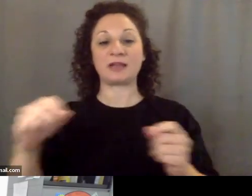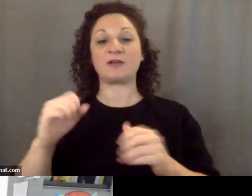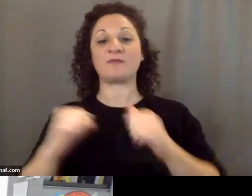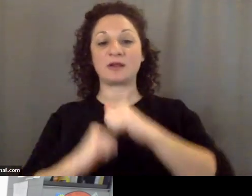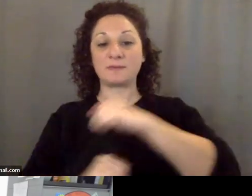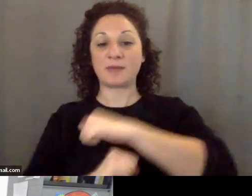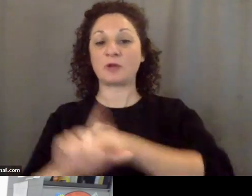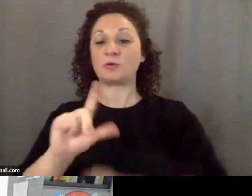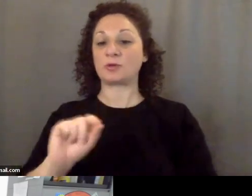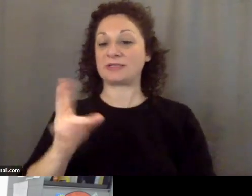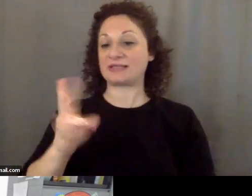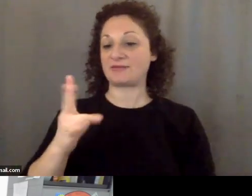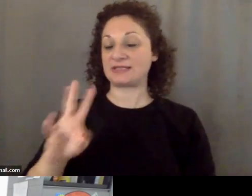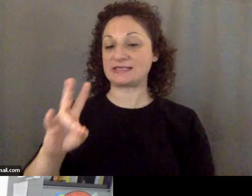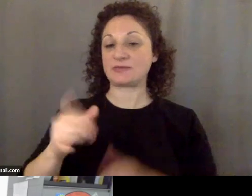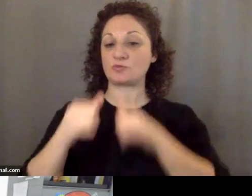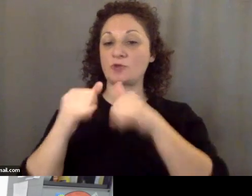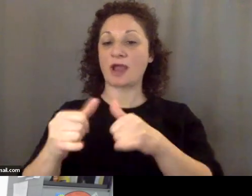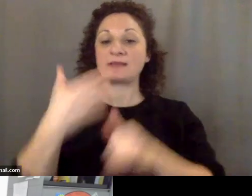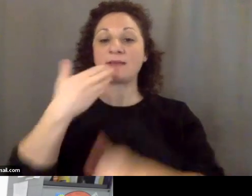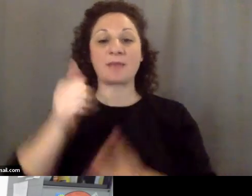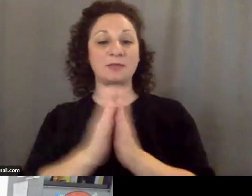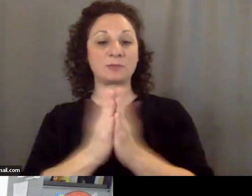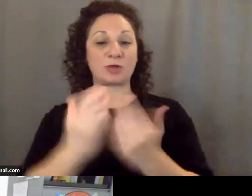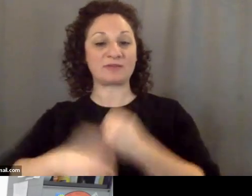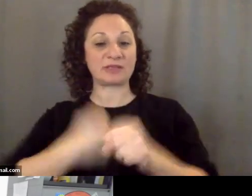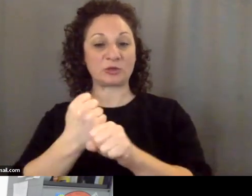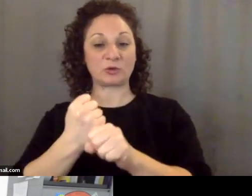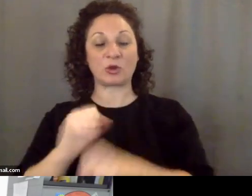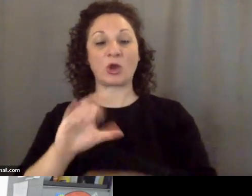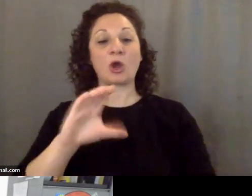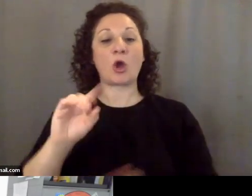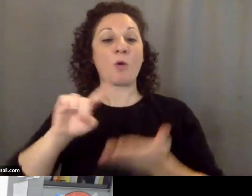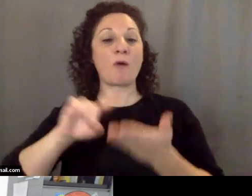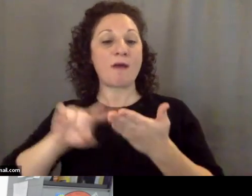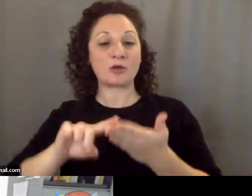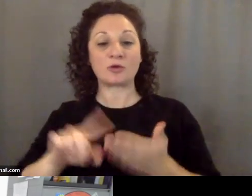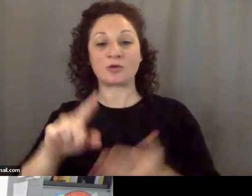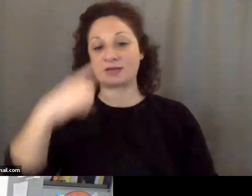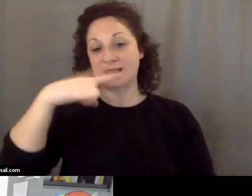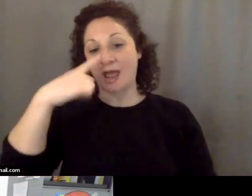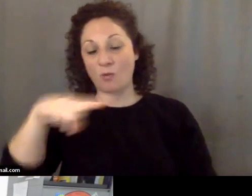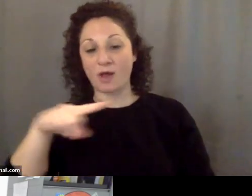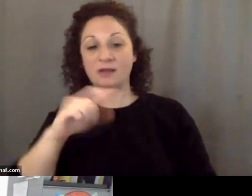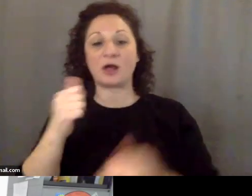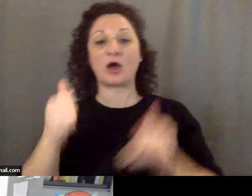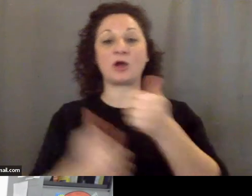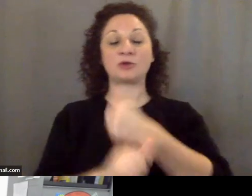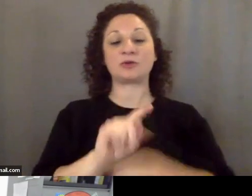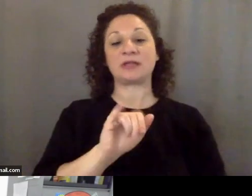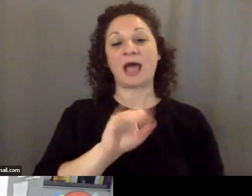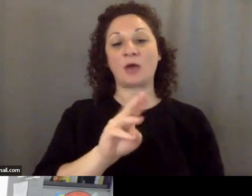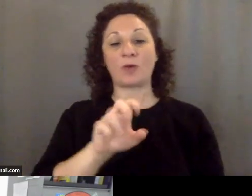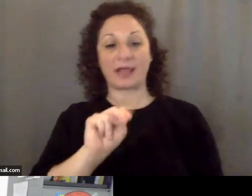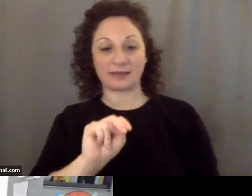prize for best book of the year. She is co-editor of Taiwan under Tsai Ing-wen, and the 11th edition